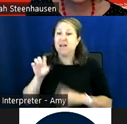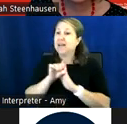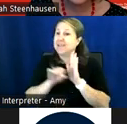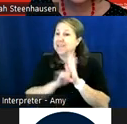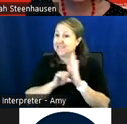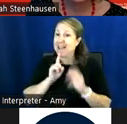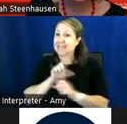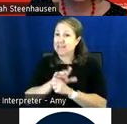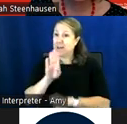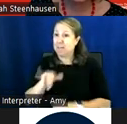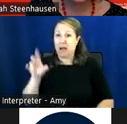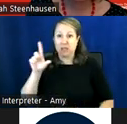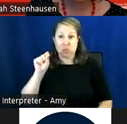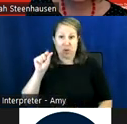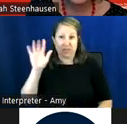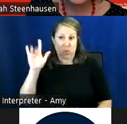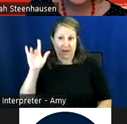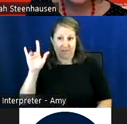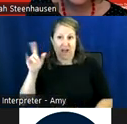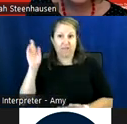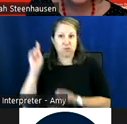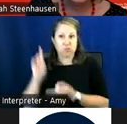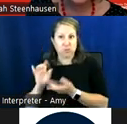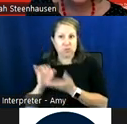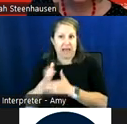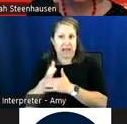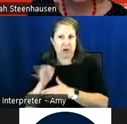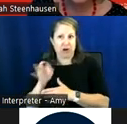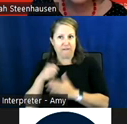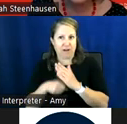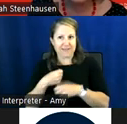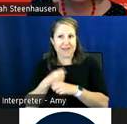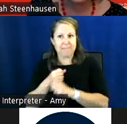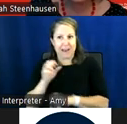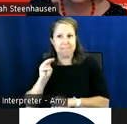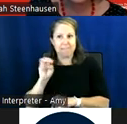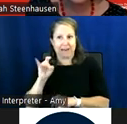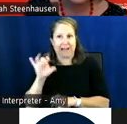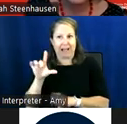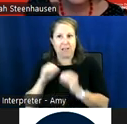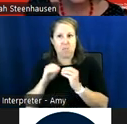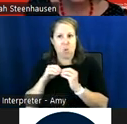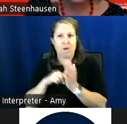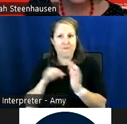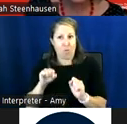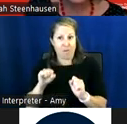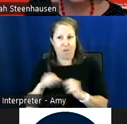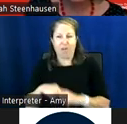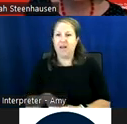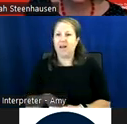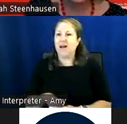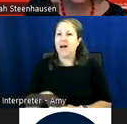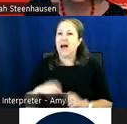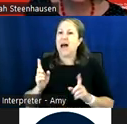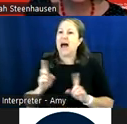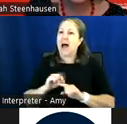2025 to uh reduce that share of costs making medi-cal more affordable and fighting poverty however um that